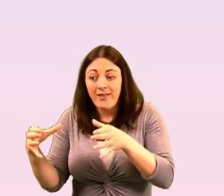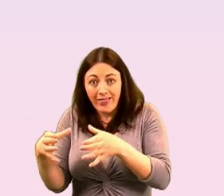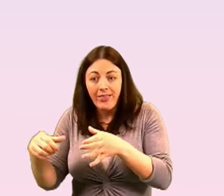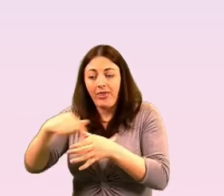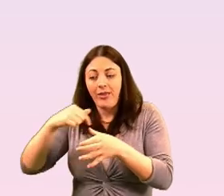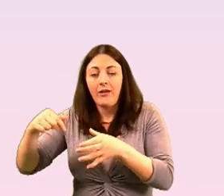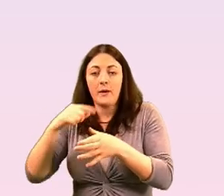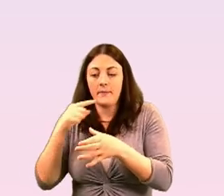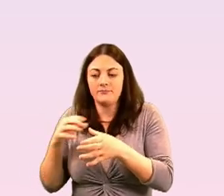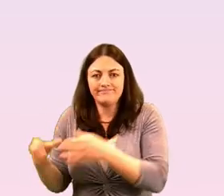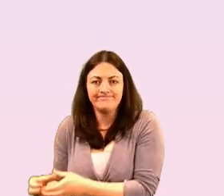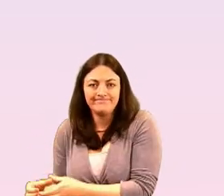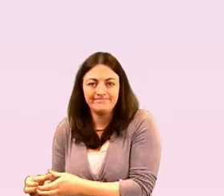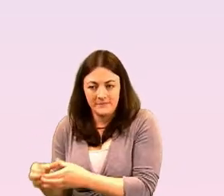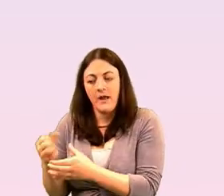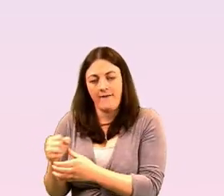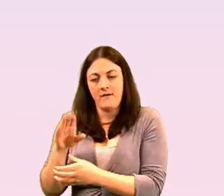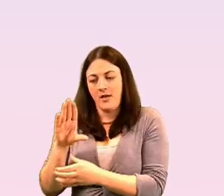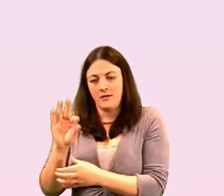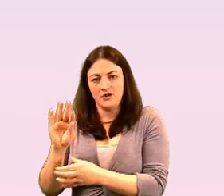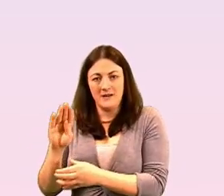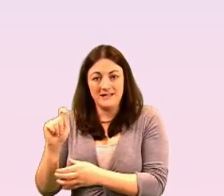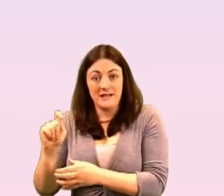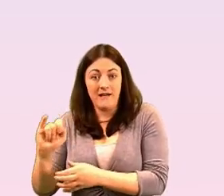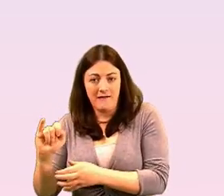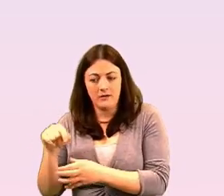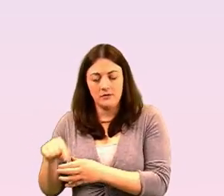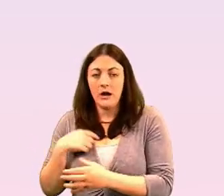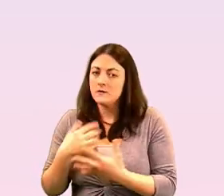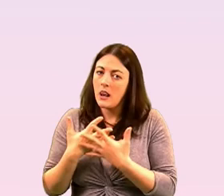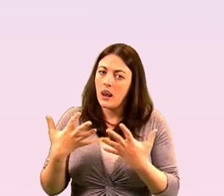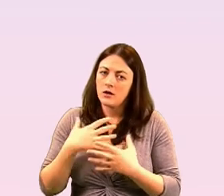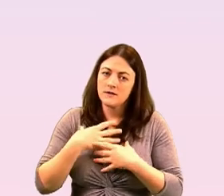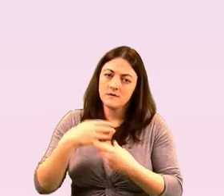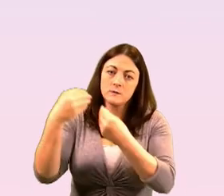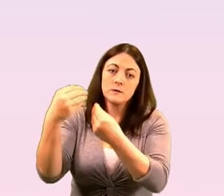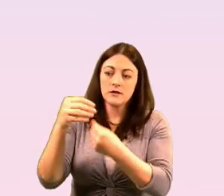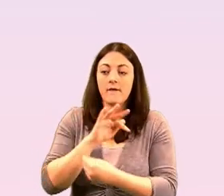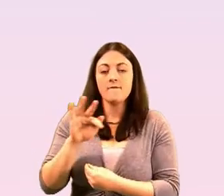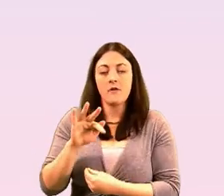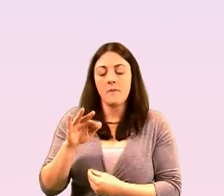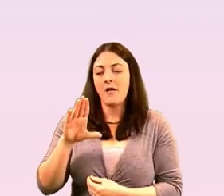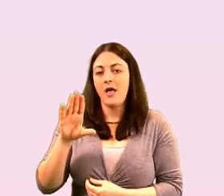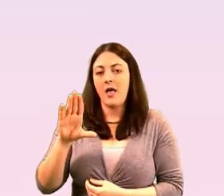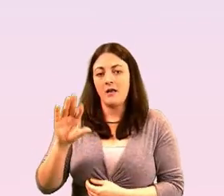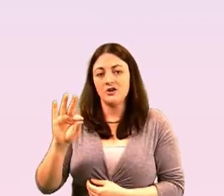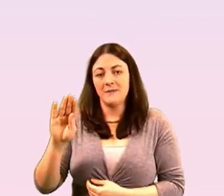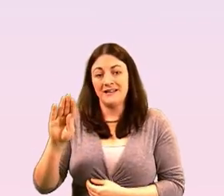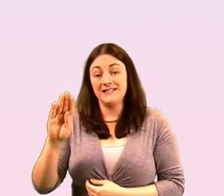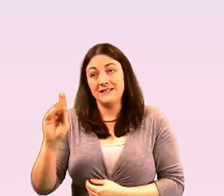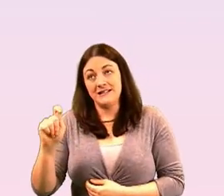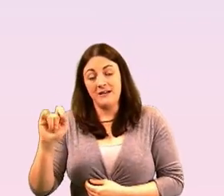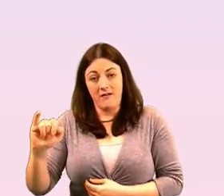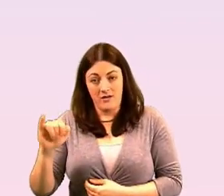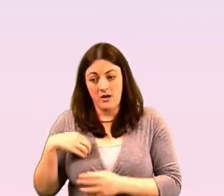and unfortunately we see very high rates of suicide um among lgbti uh traveler in roma so that's a